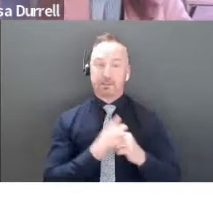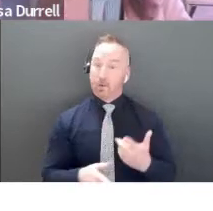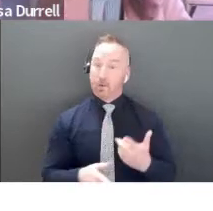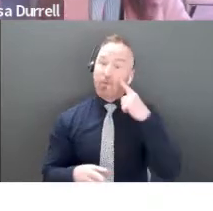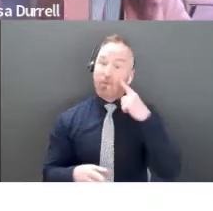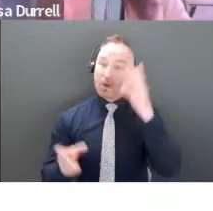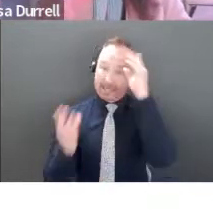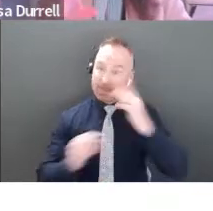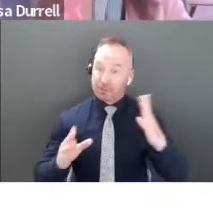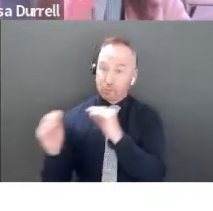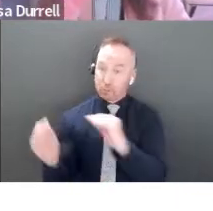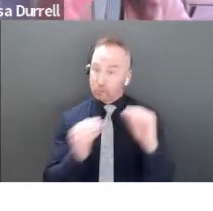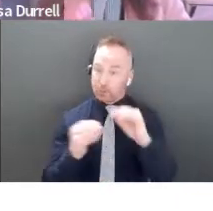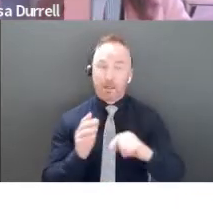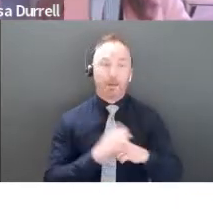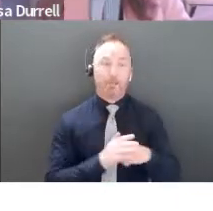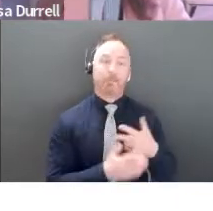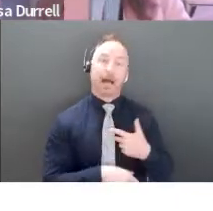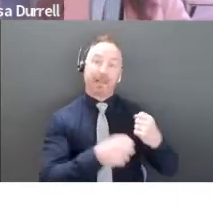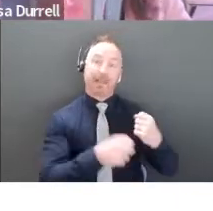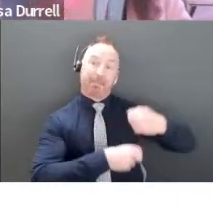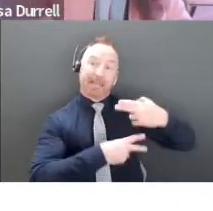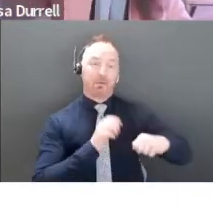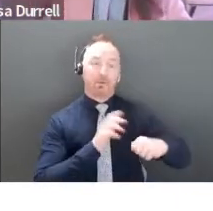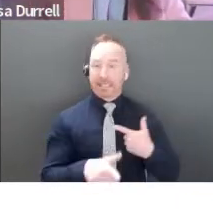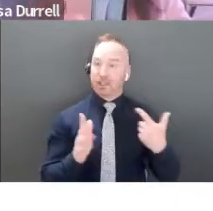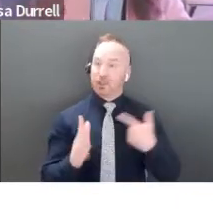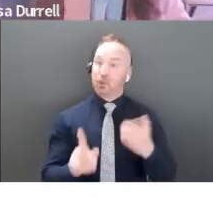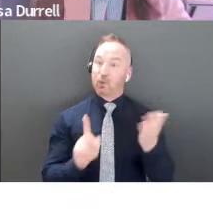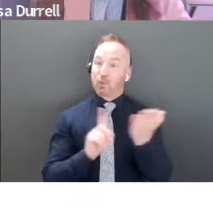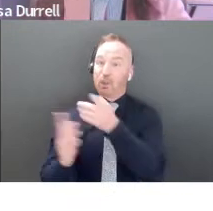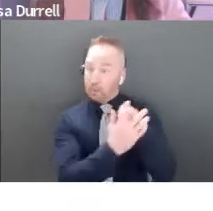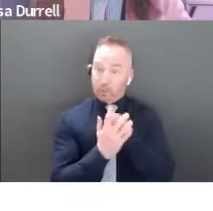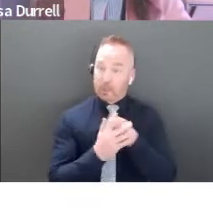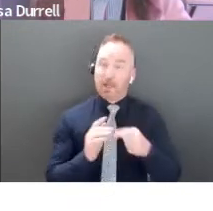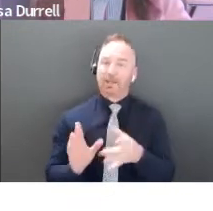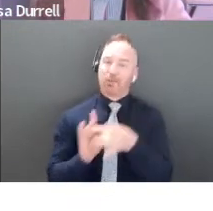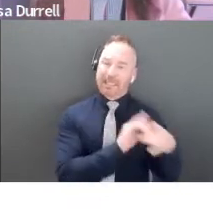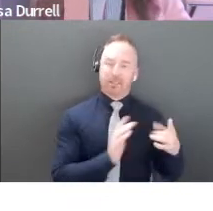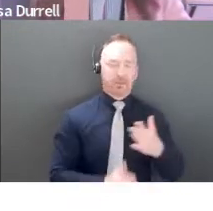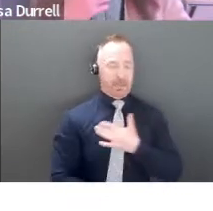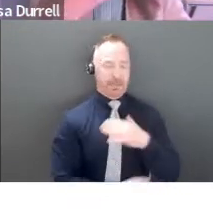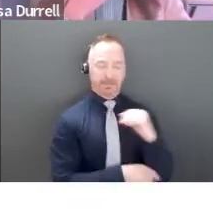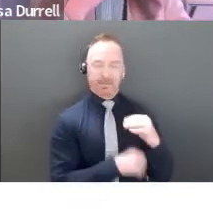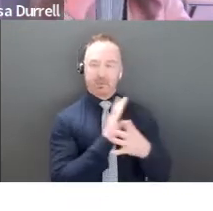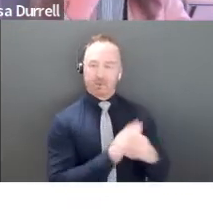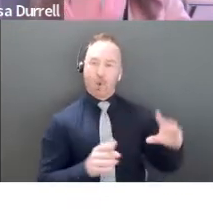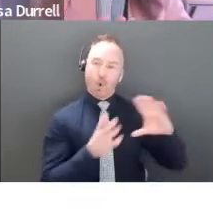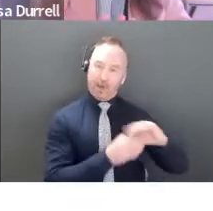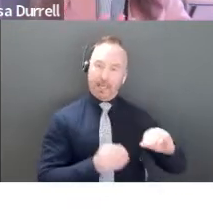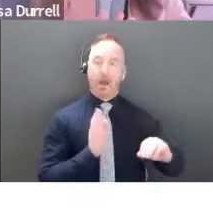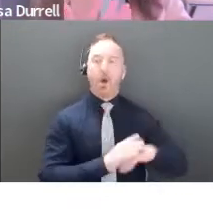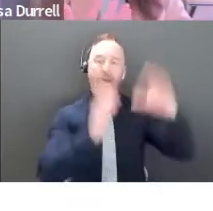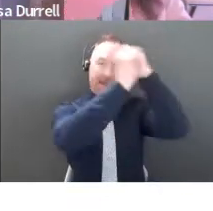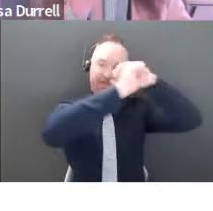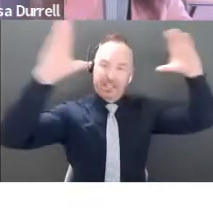you're pitching your deck, you are telling the story of your company and the growth and the vision of where the company is going to be. If you can do that with